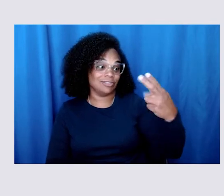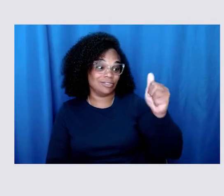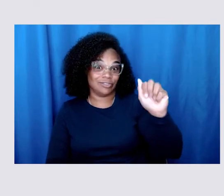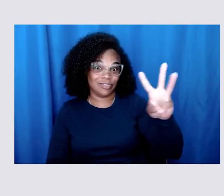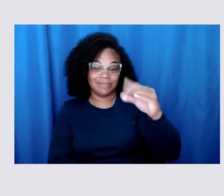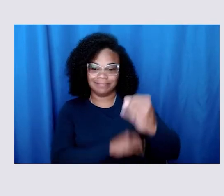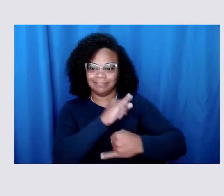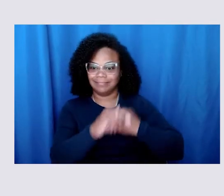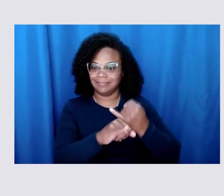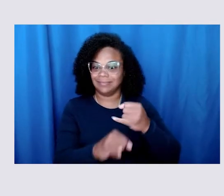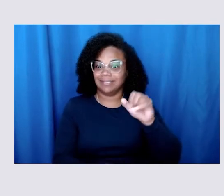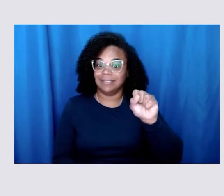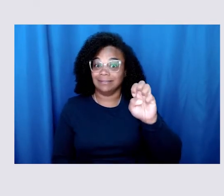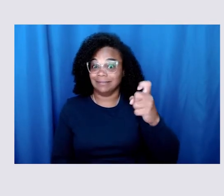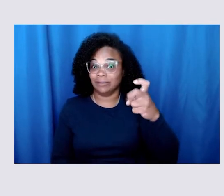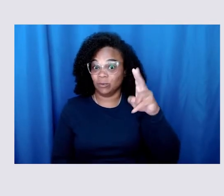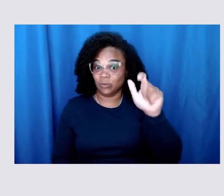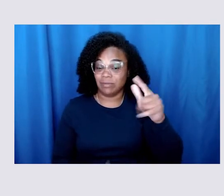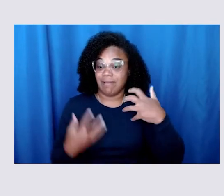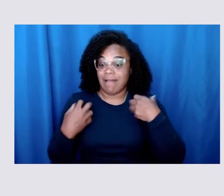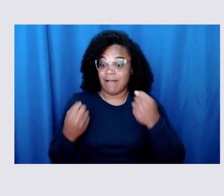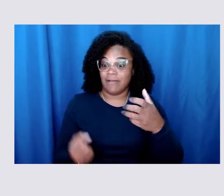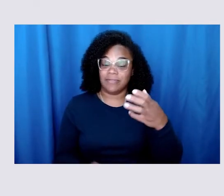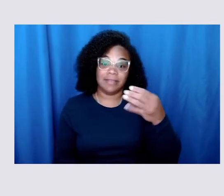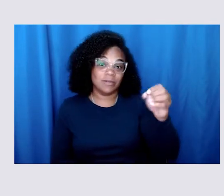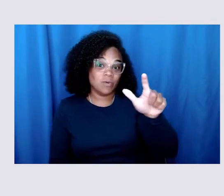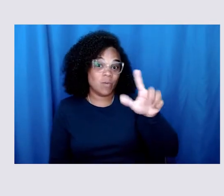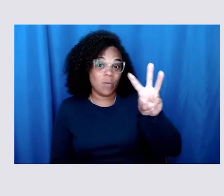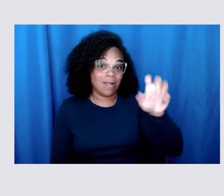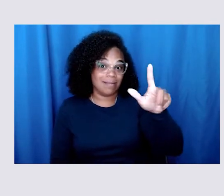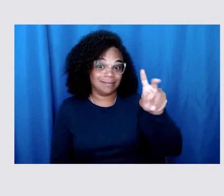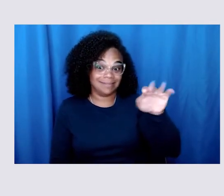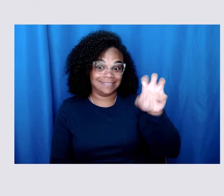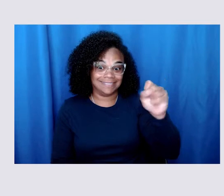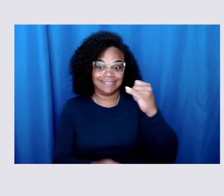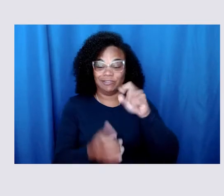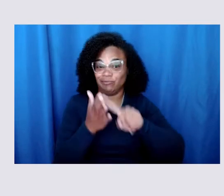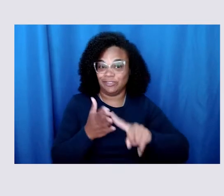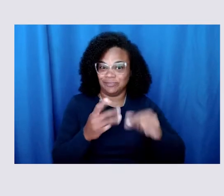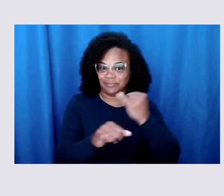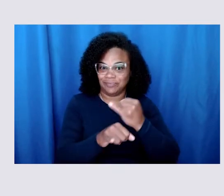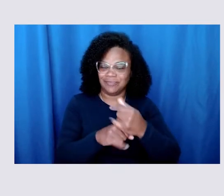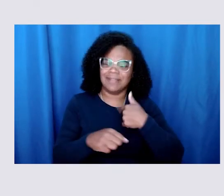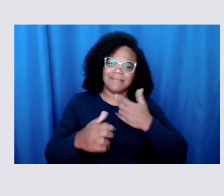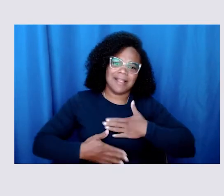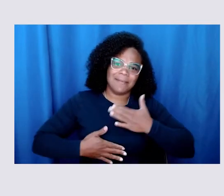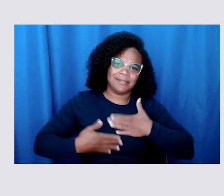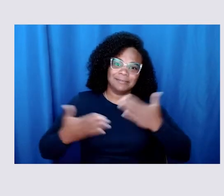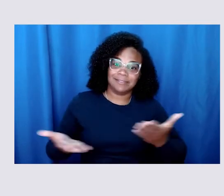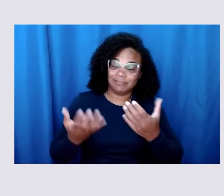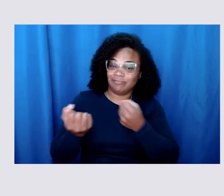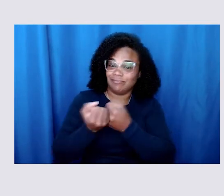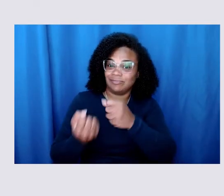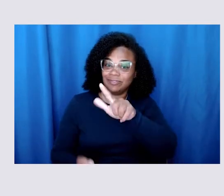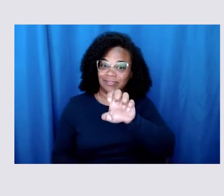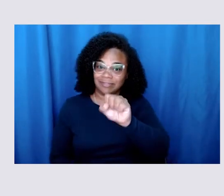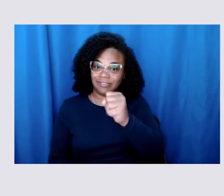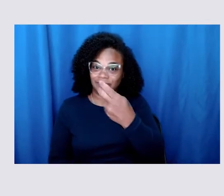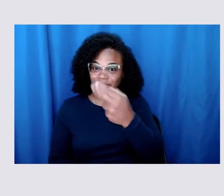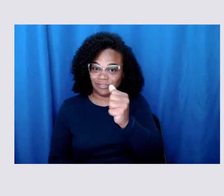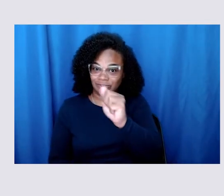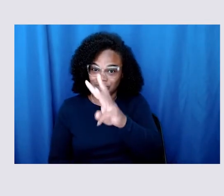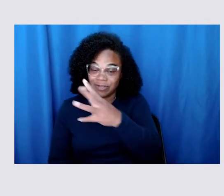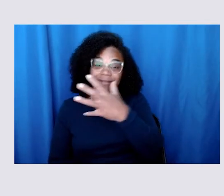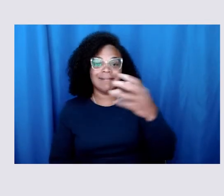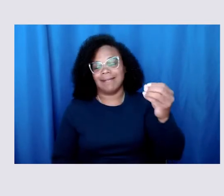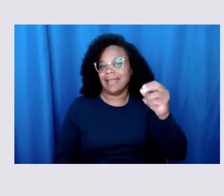Institute. And I'm so happy to be here on behalf of LeShaw to support MIMO Network and the Spokes Hub Initiative. Now at LeShaw, what we're